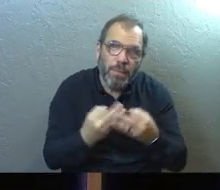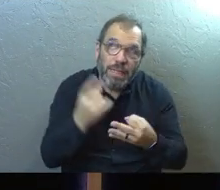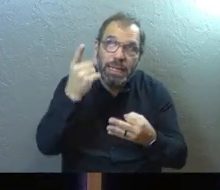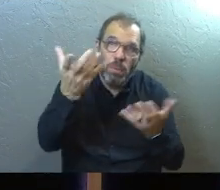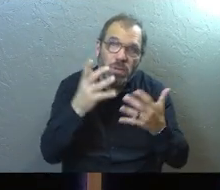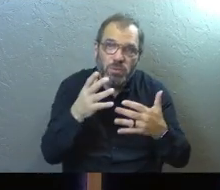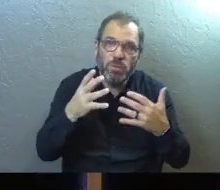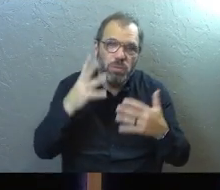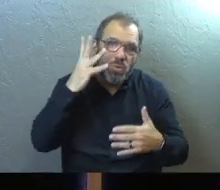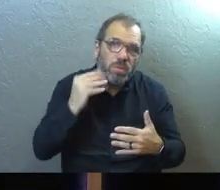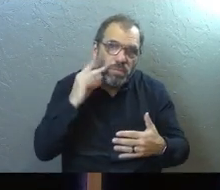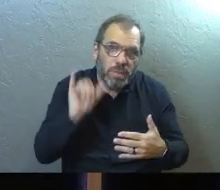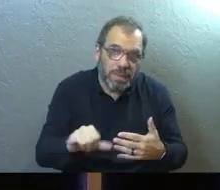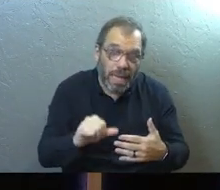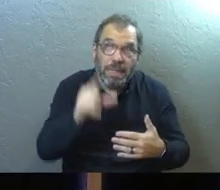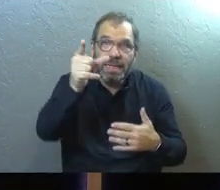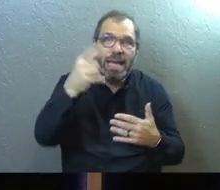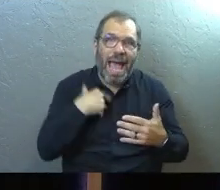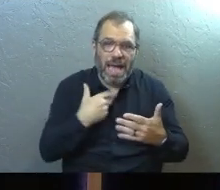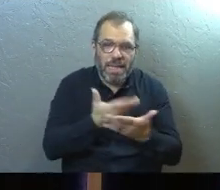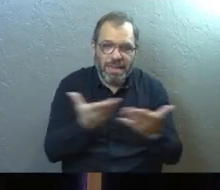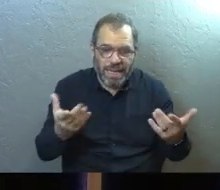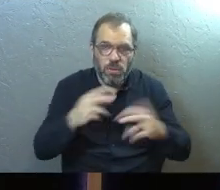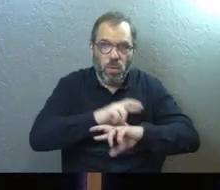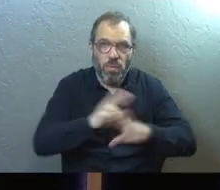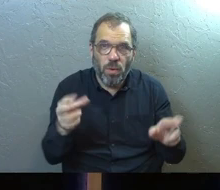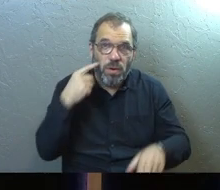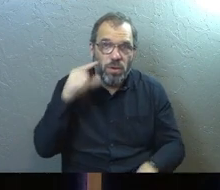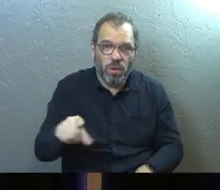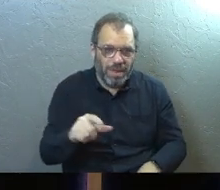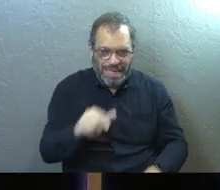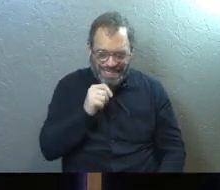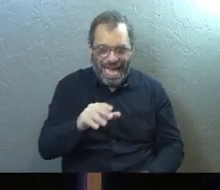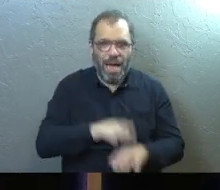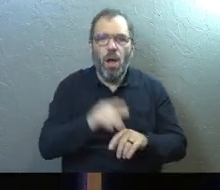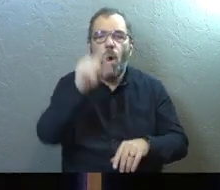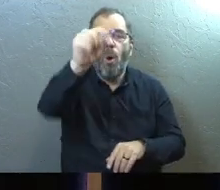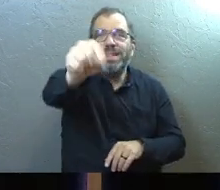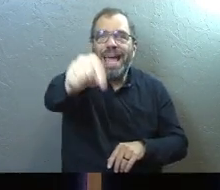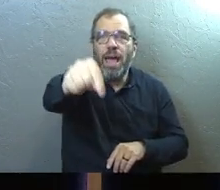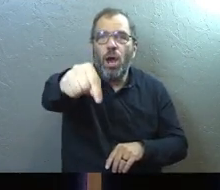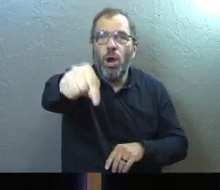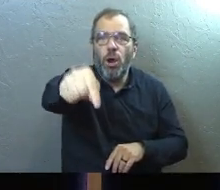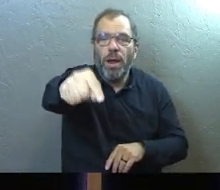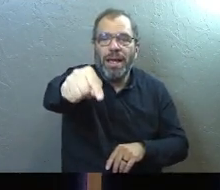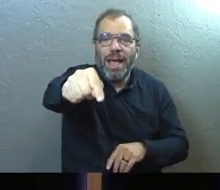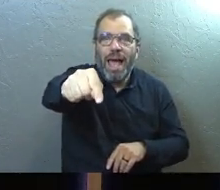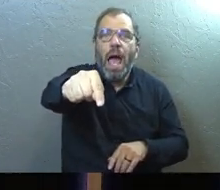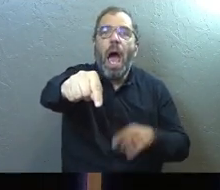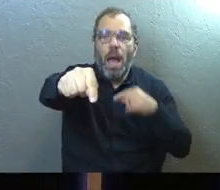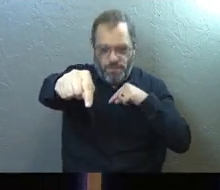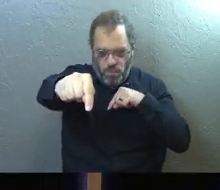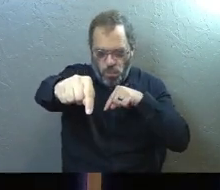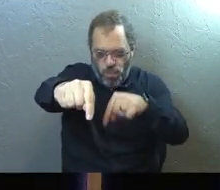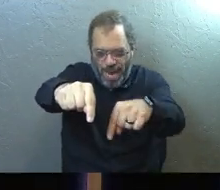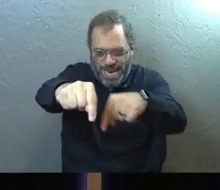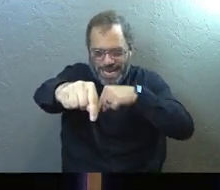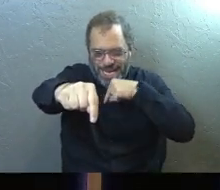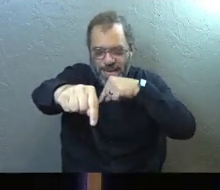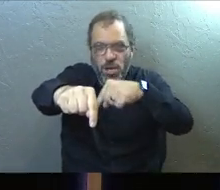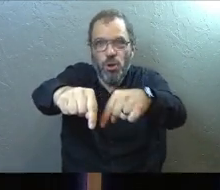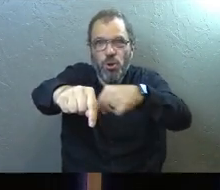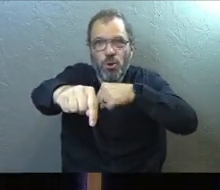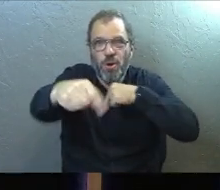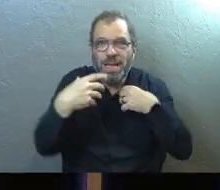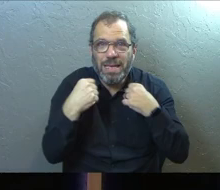through. See, God's got stuff for you. That's not just on the other side. He's got stuff for you in